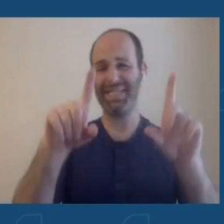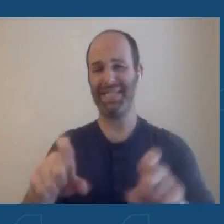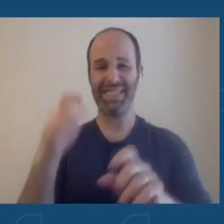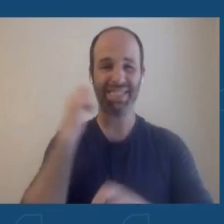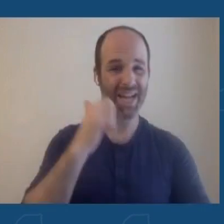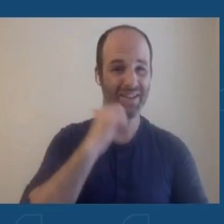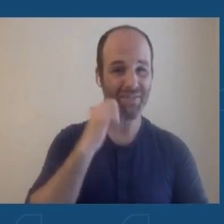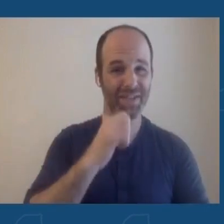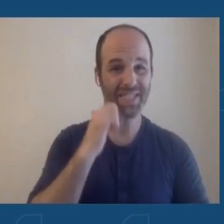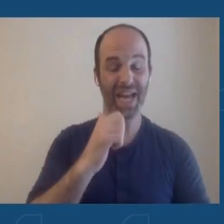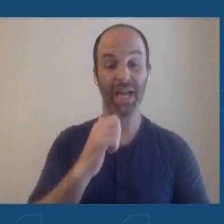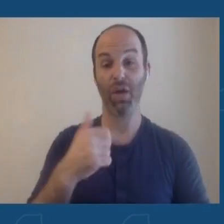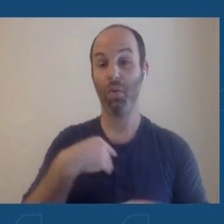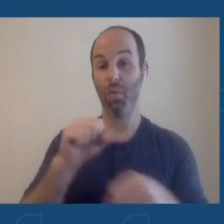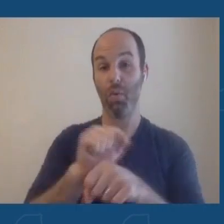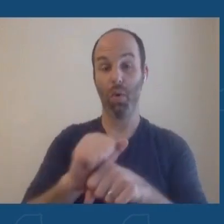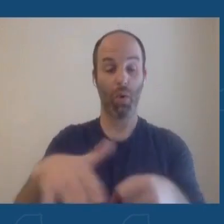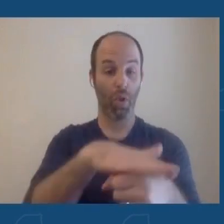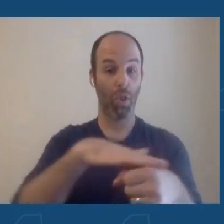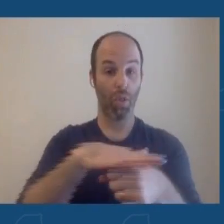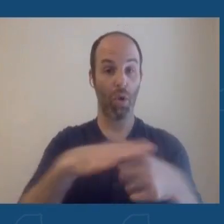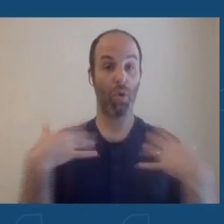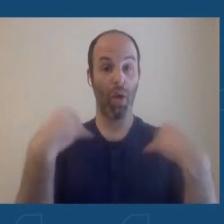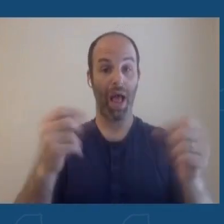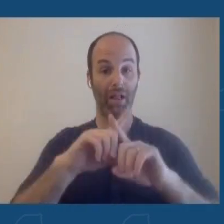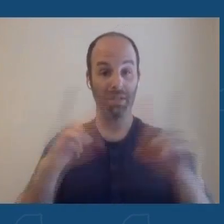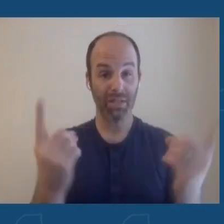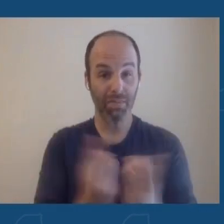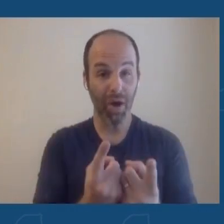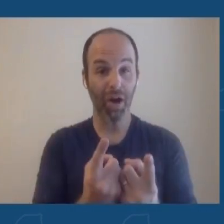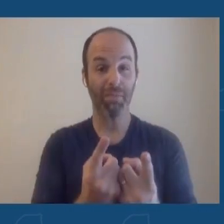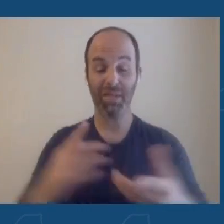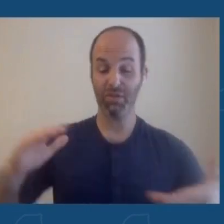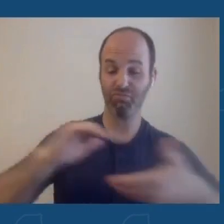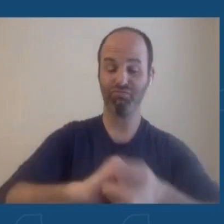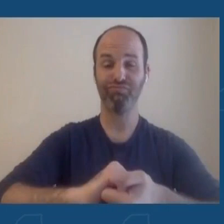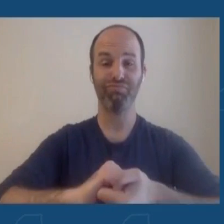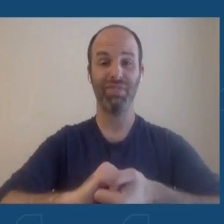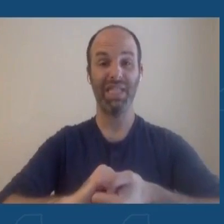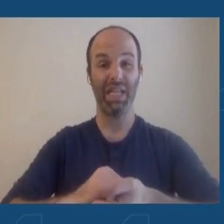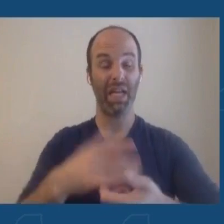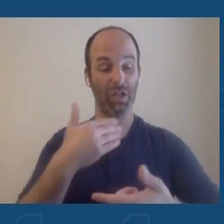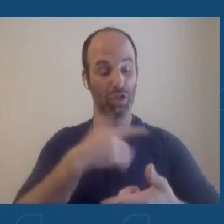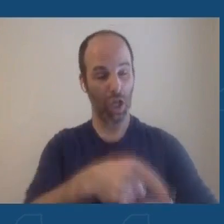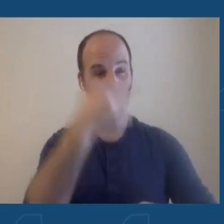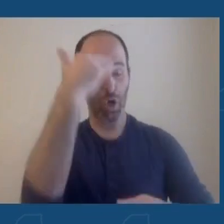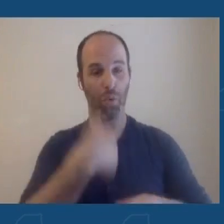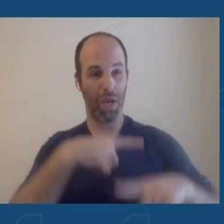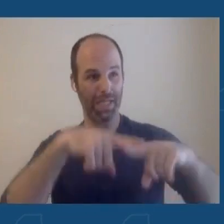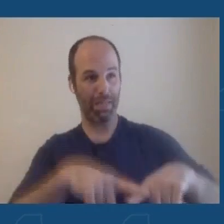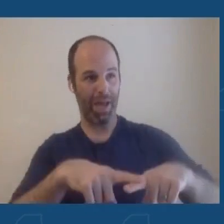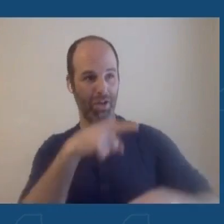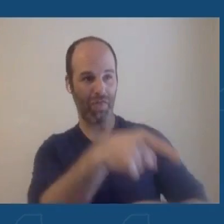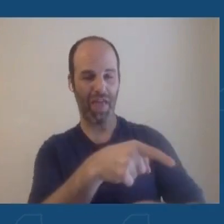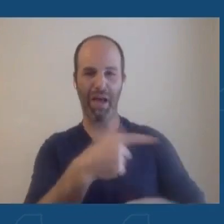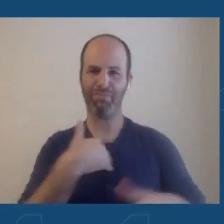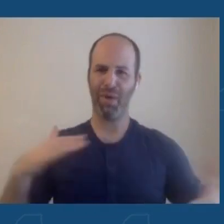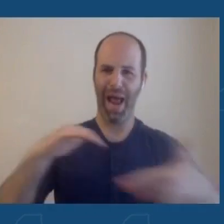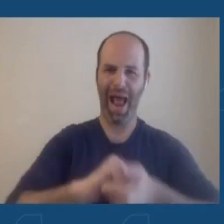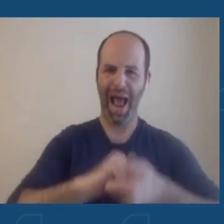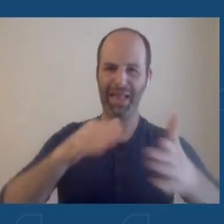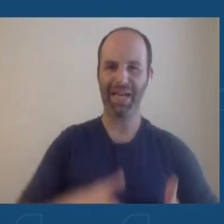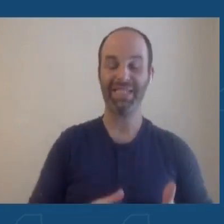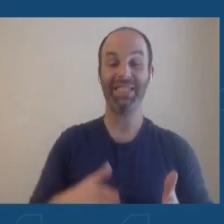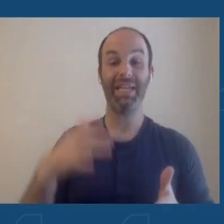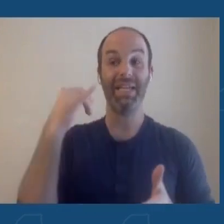We're working with our local health departments in a way that they know that we count on them as real allies. So if we need to reactivate any local